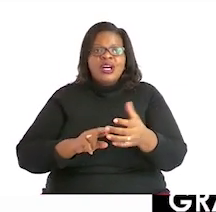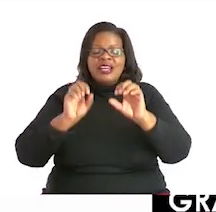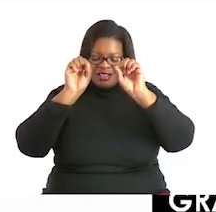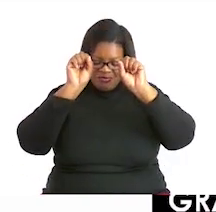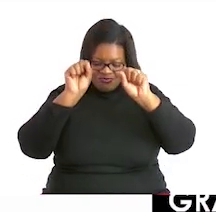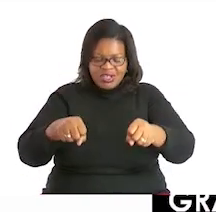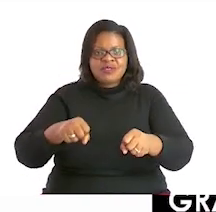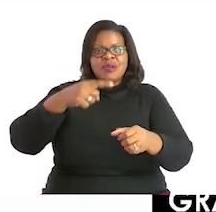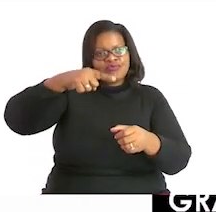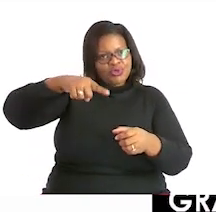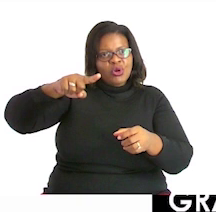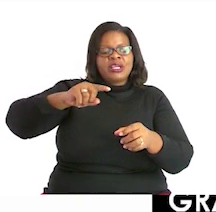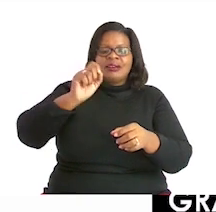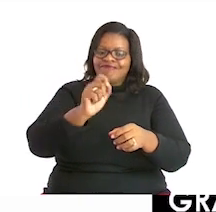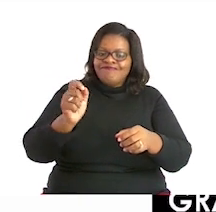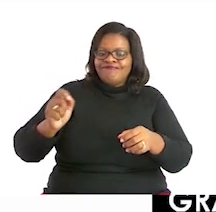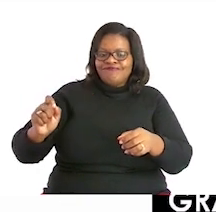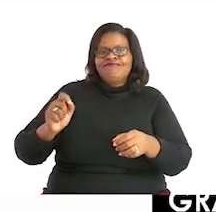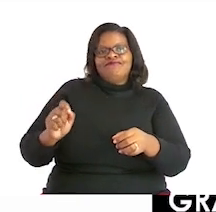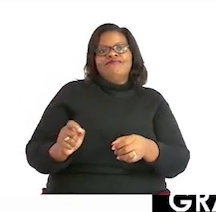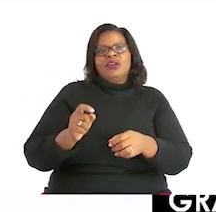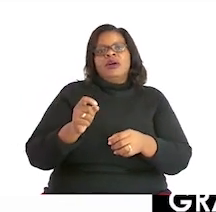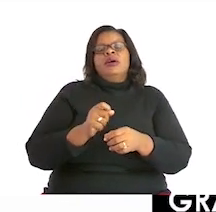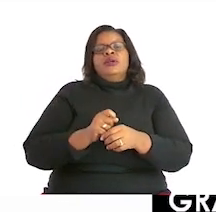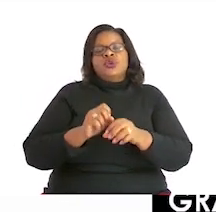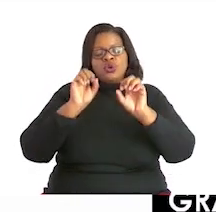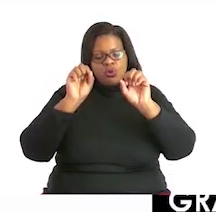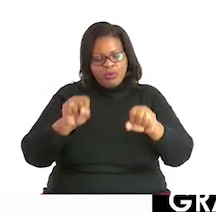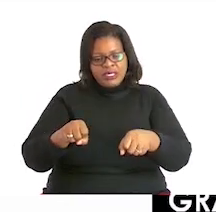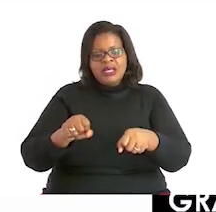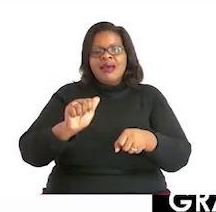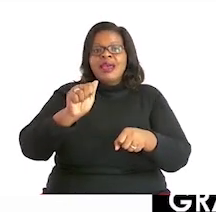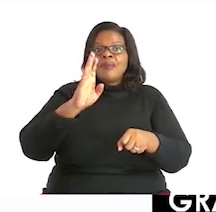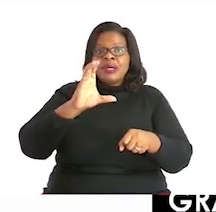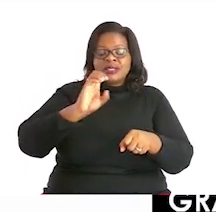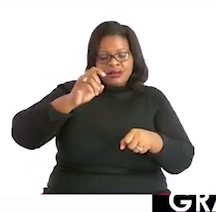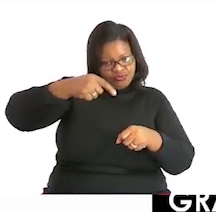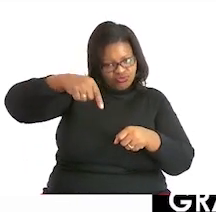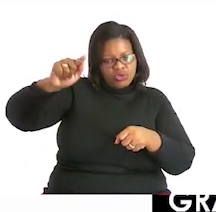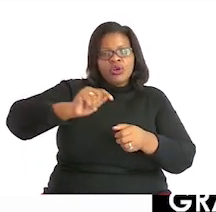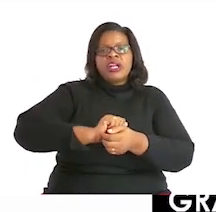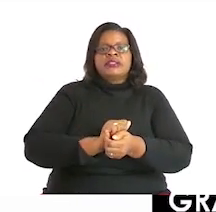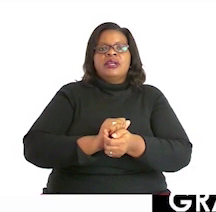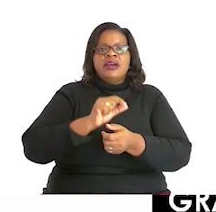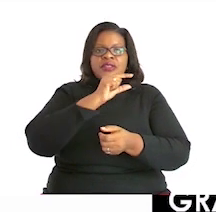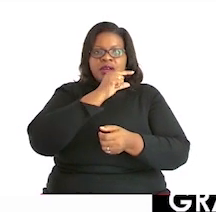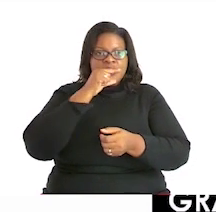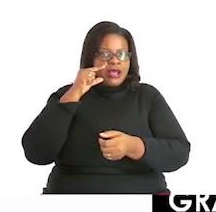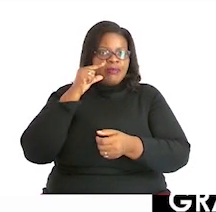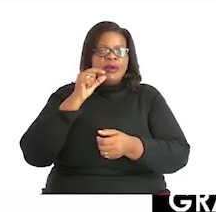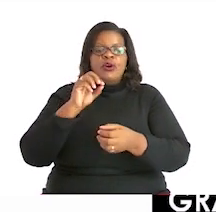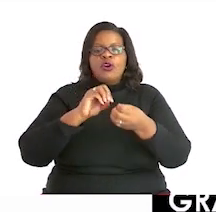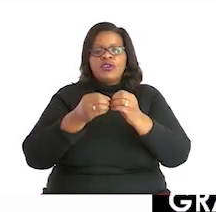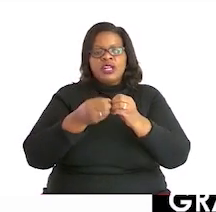Because it's very, very important that we spell the number correctly whenever we write it in words. And